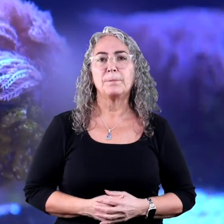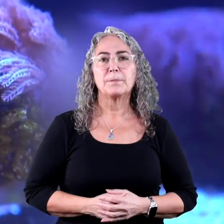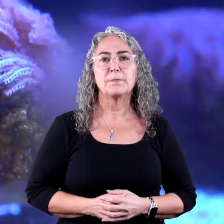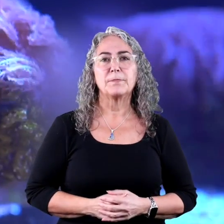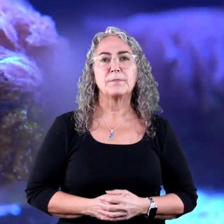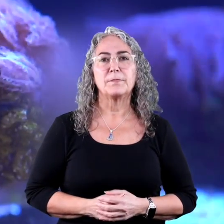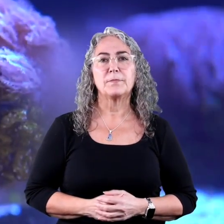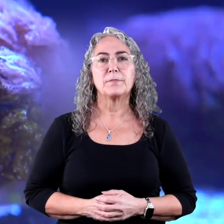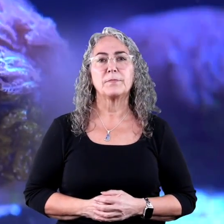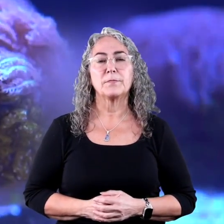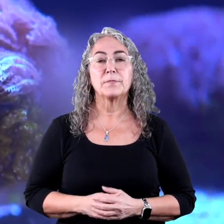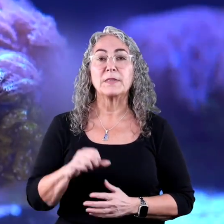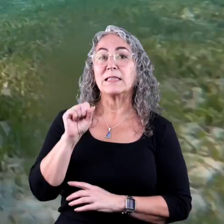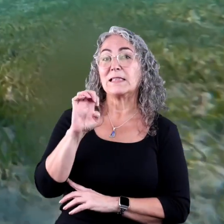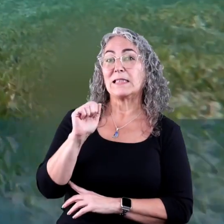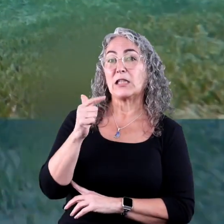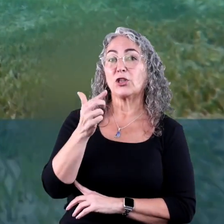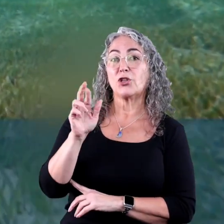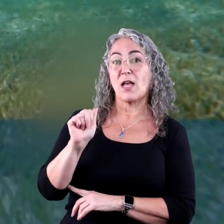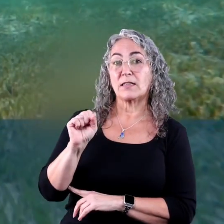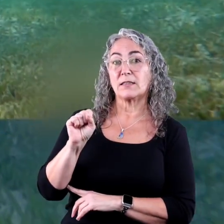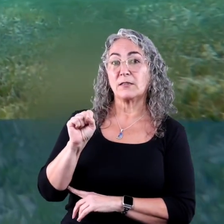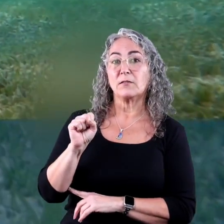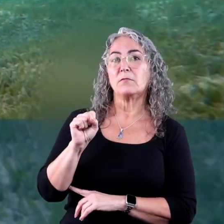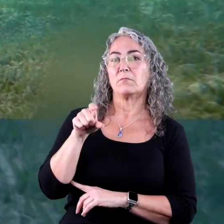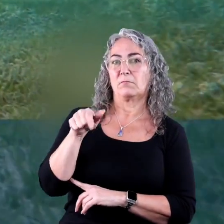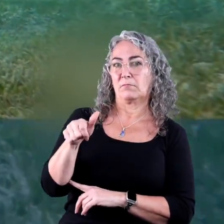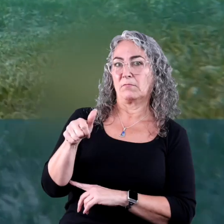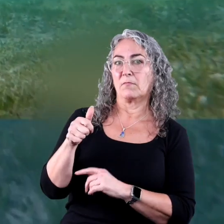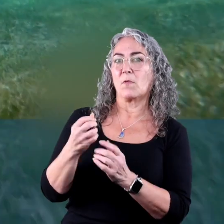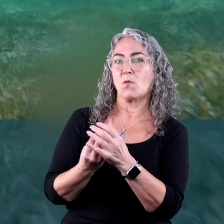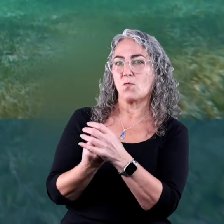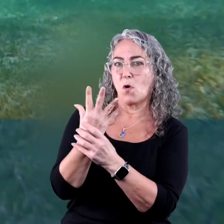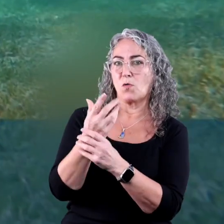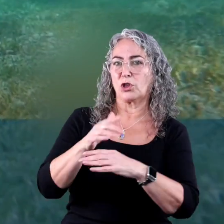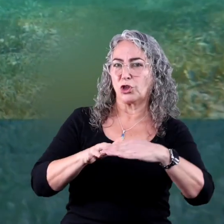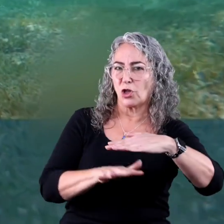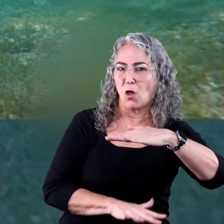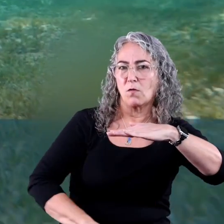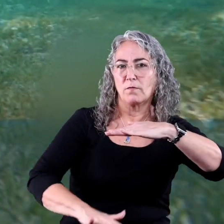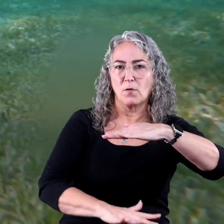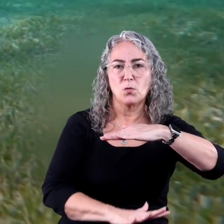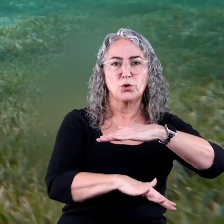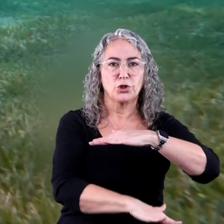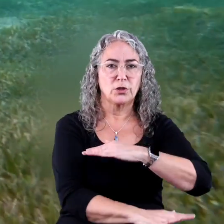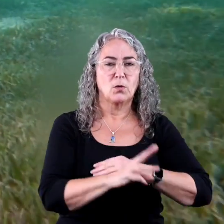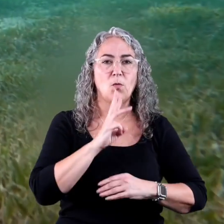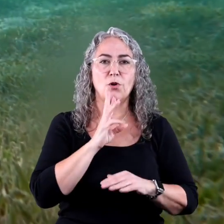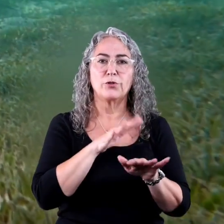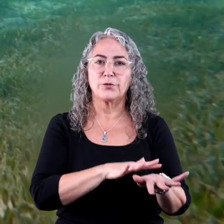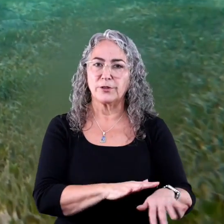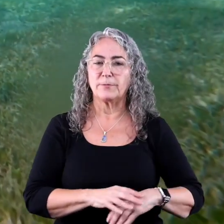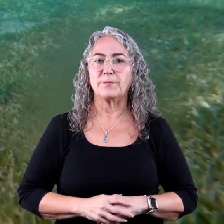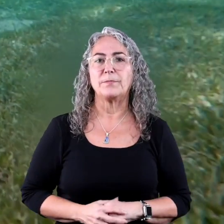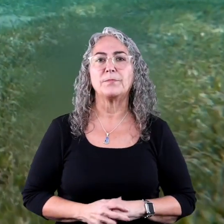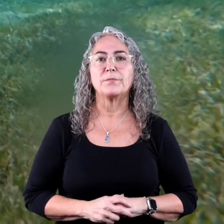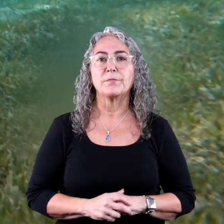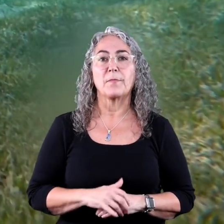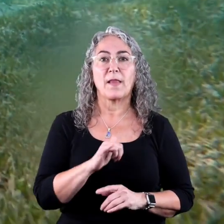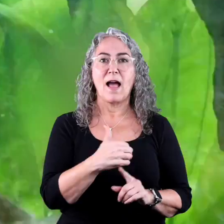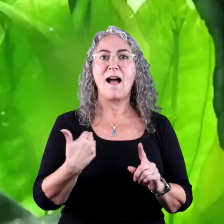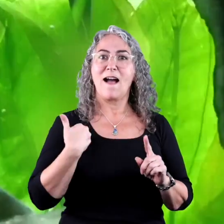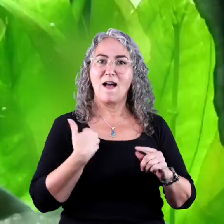be very colorful. Seagrass is another type of plant. It grows in the shallow water of our oceans.